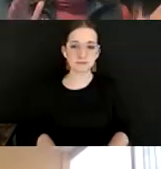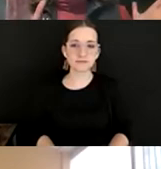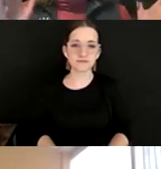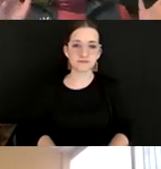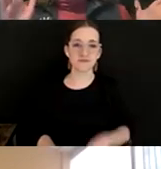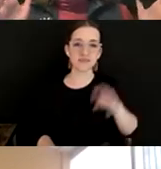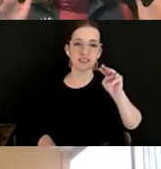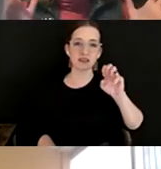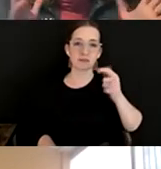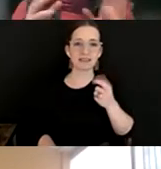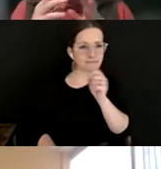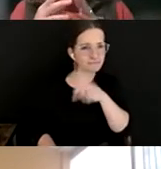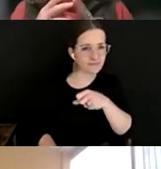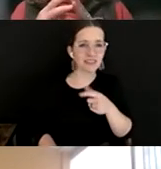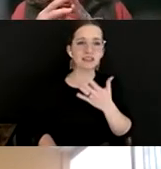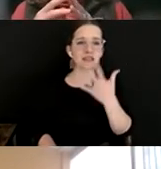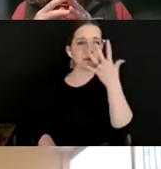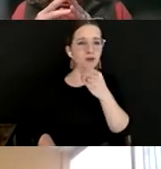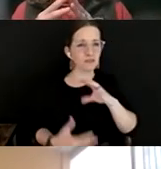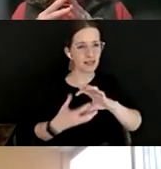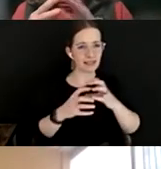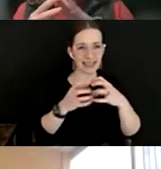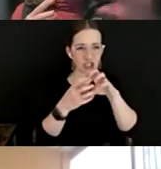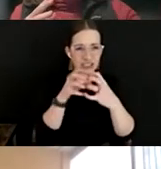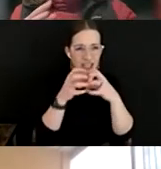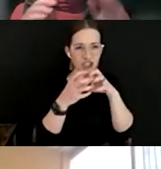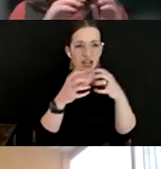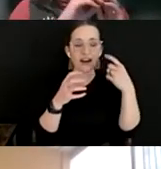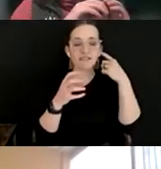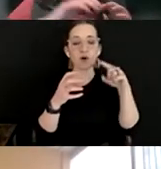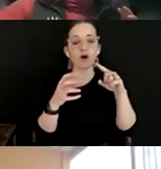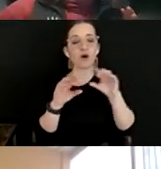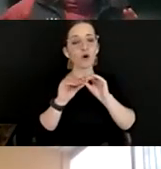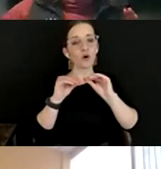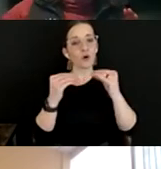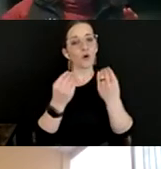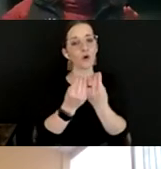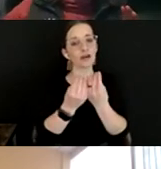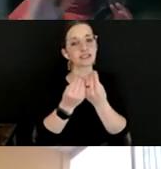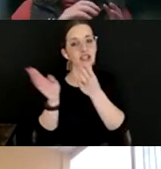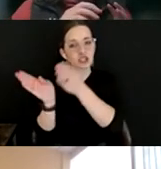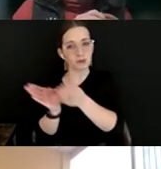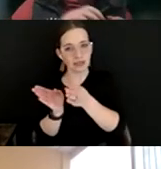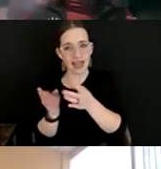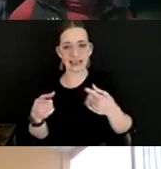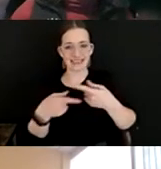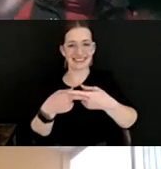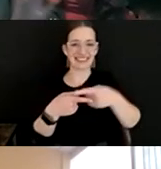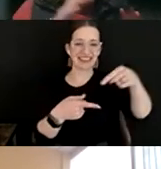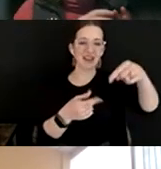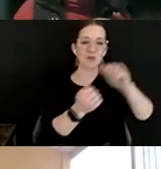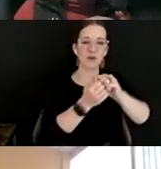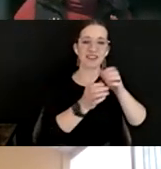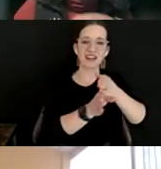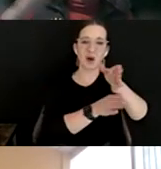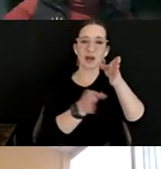that's sort of a wonderful intersection of organizational planning and career planning. It stops being a job